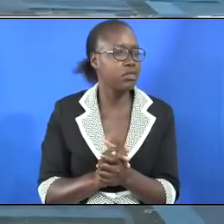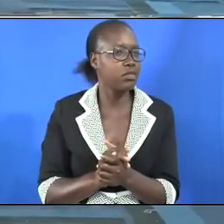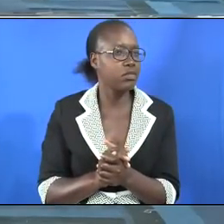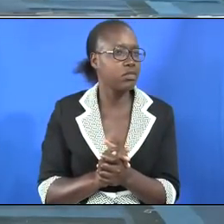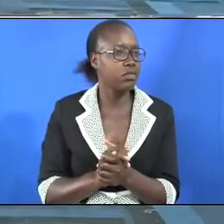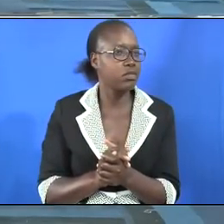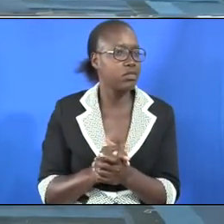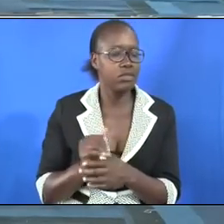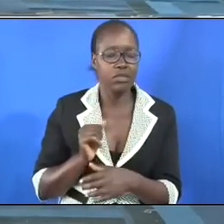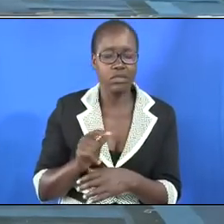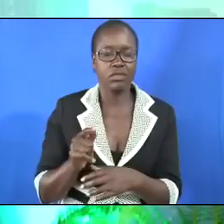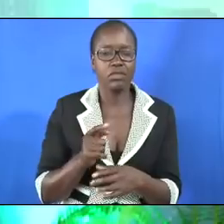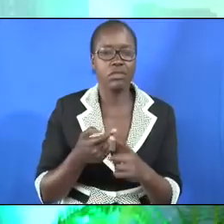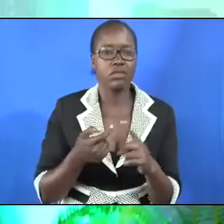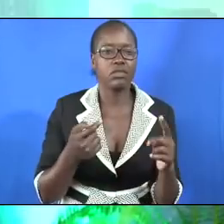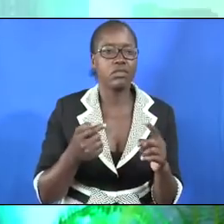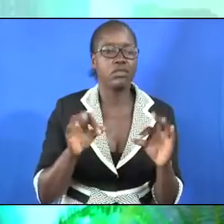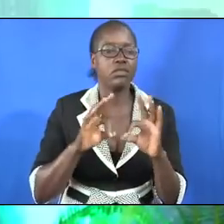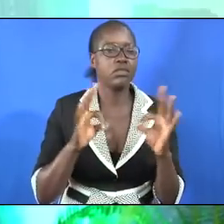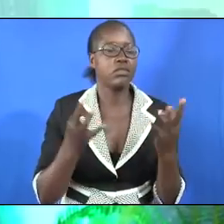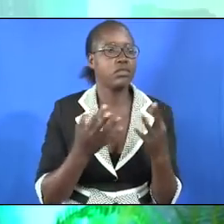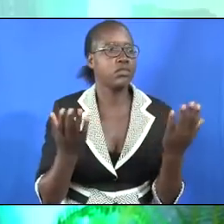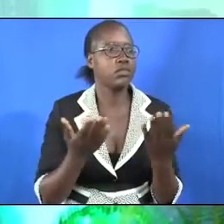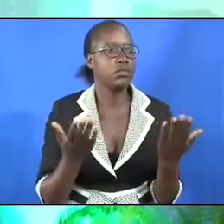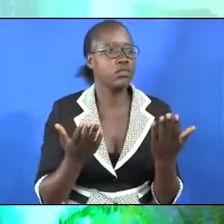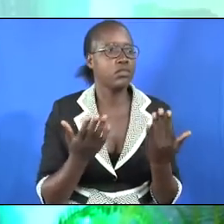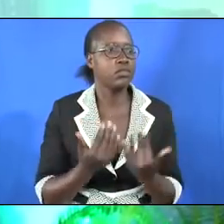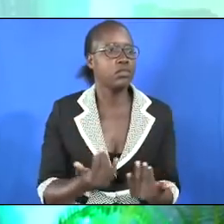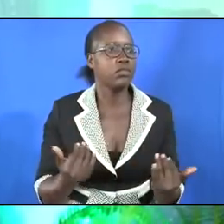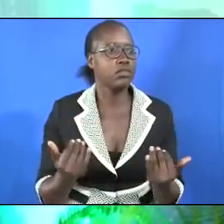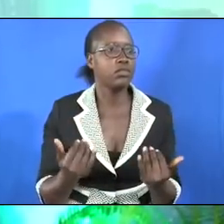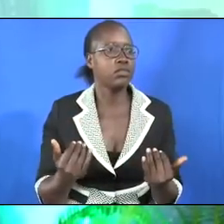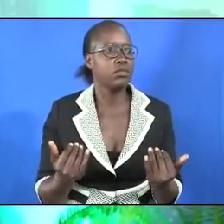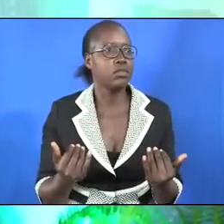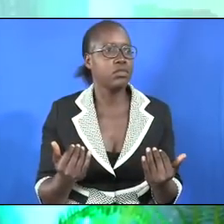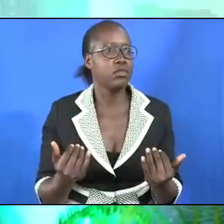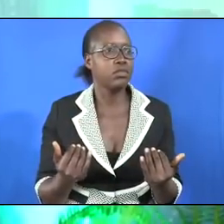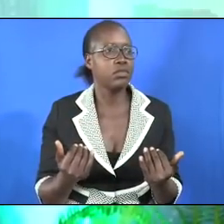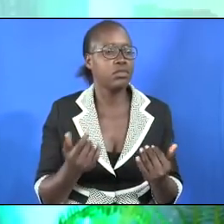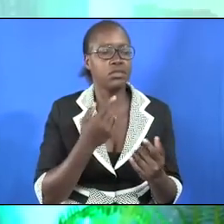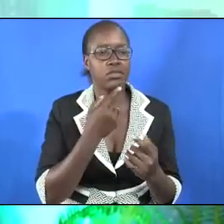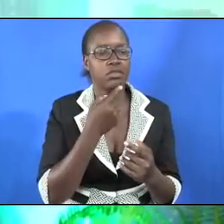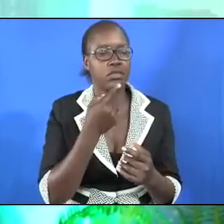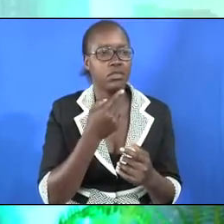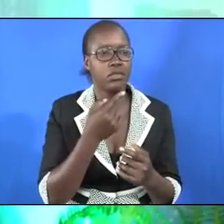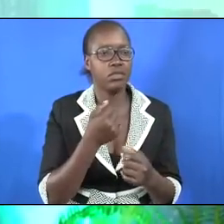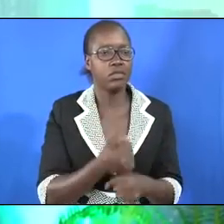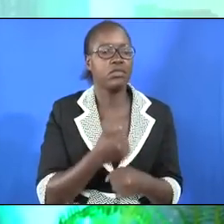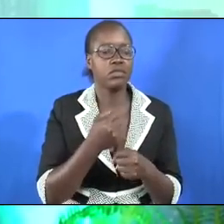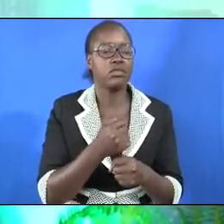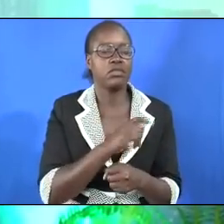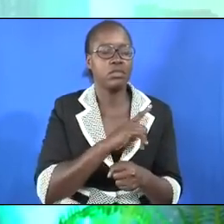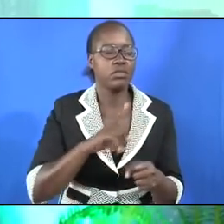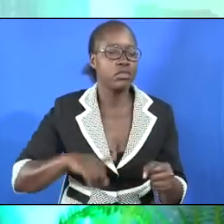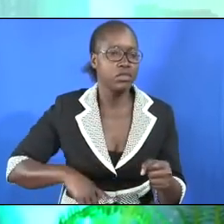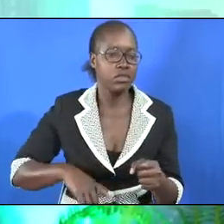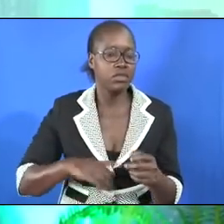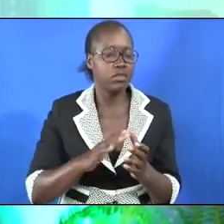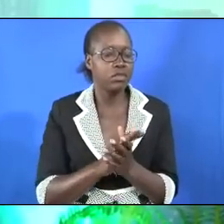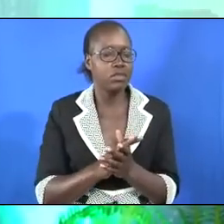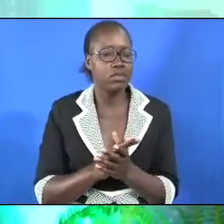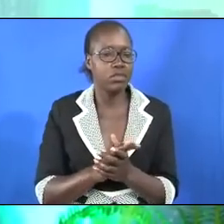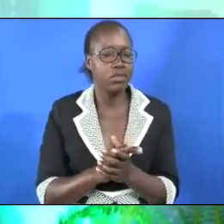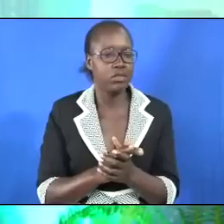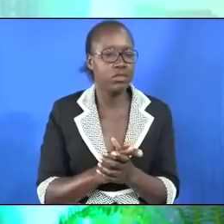that she had come from such a family where children had been taught to trust in God had